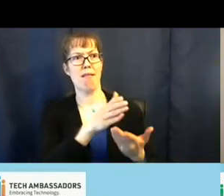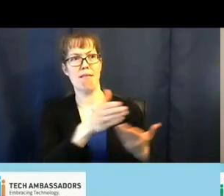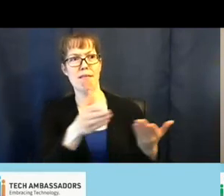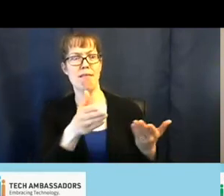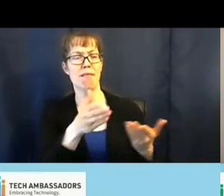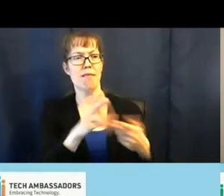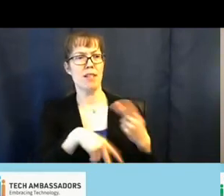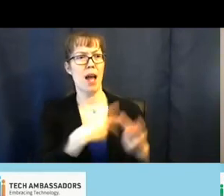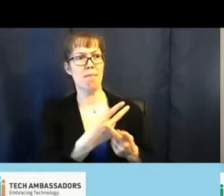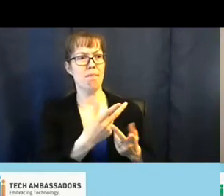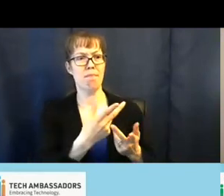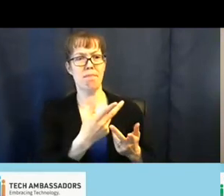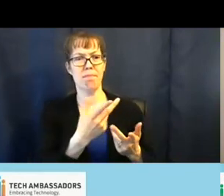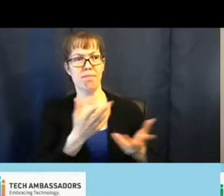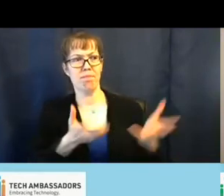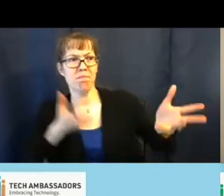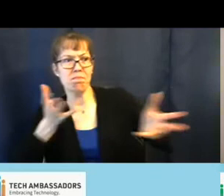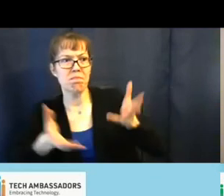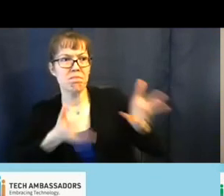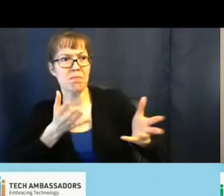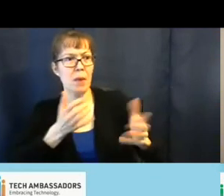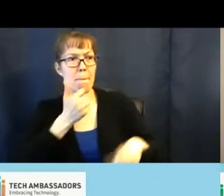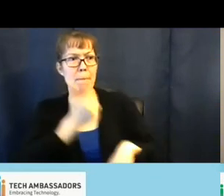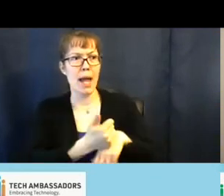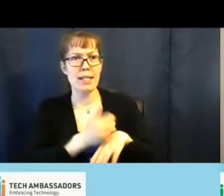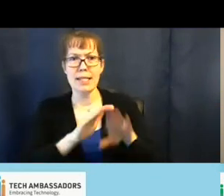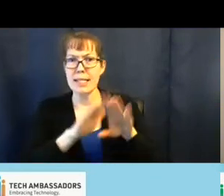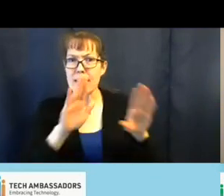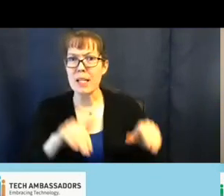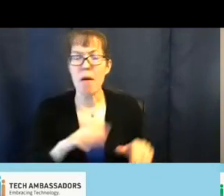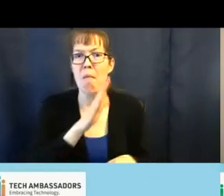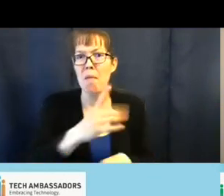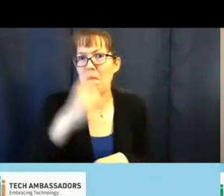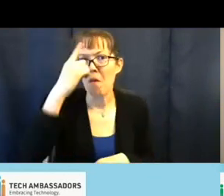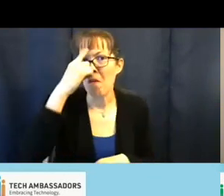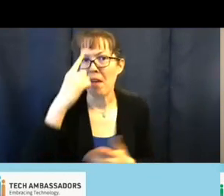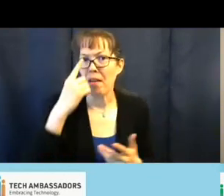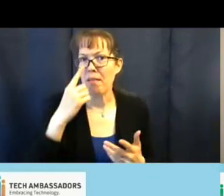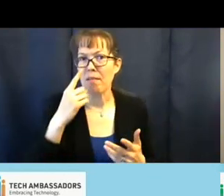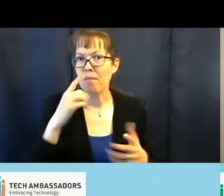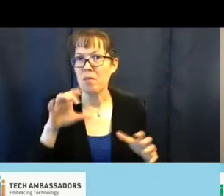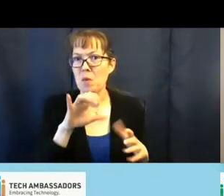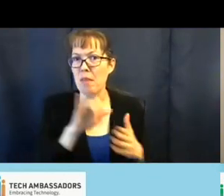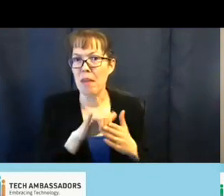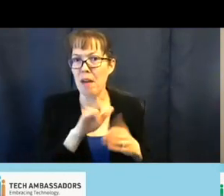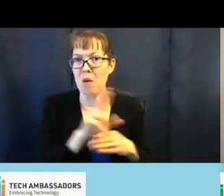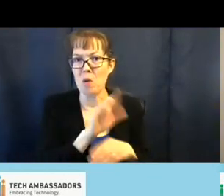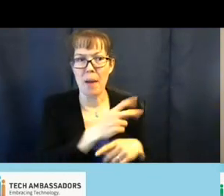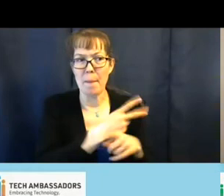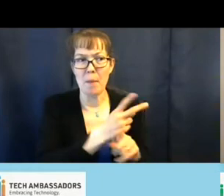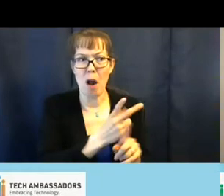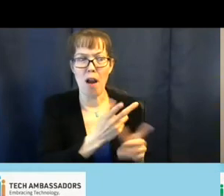the, like, gesture-based system to create new